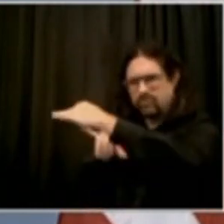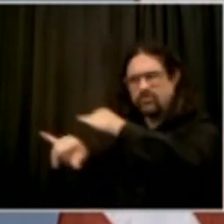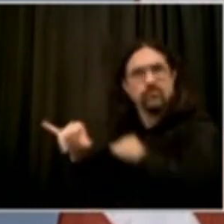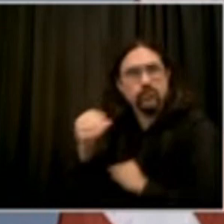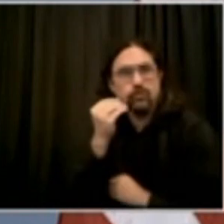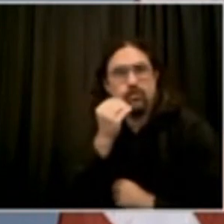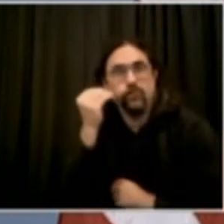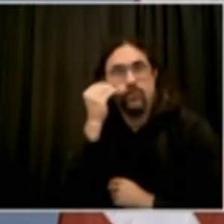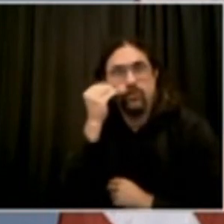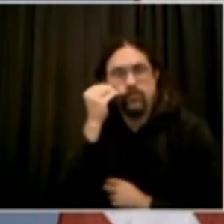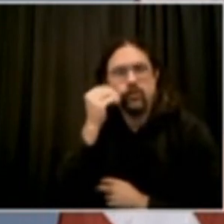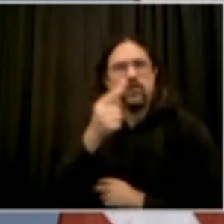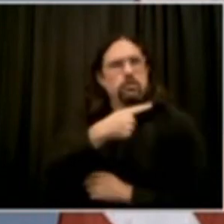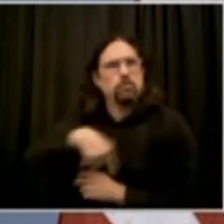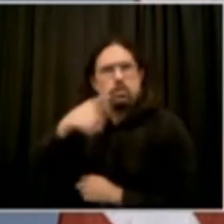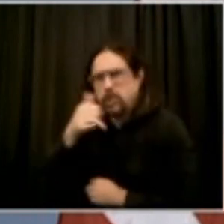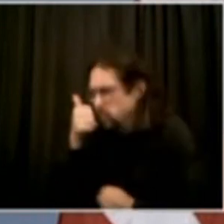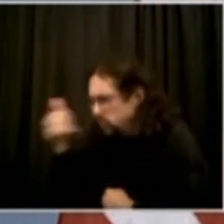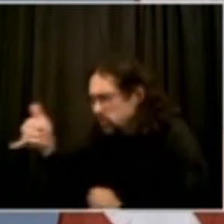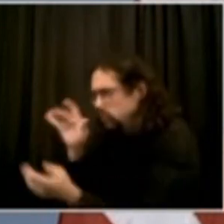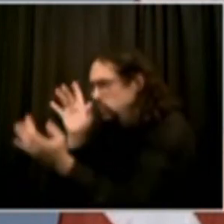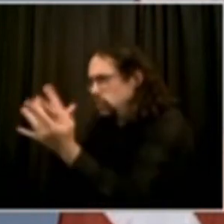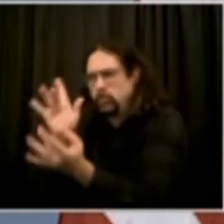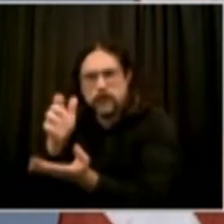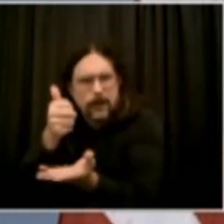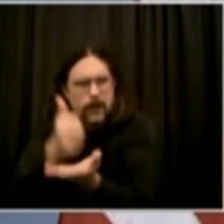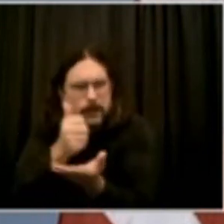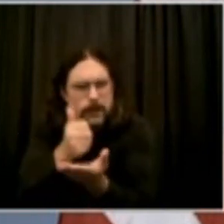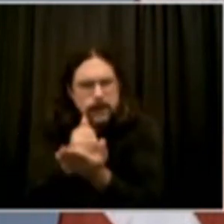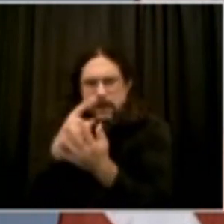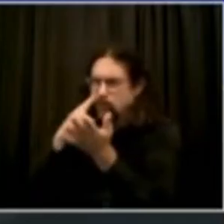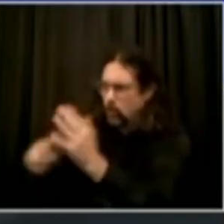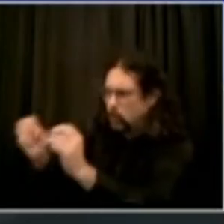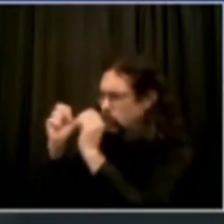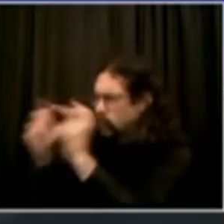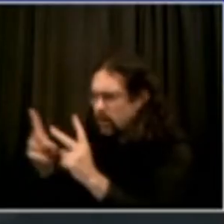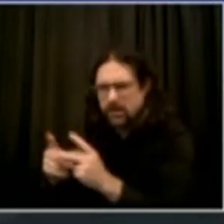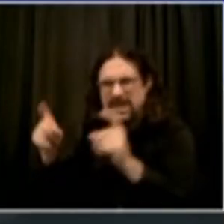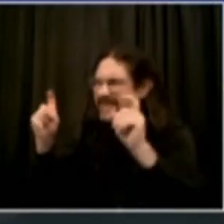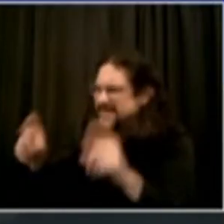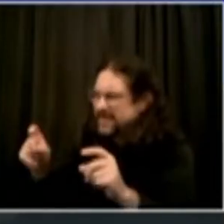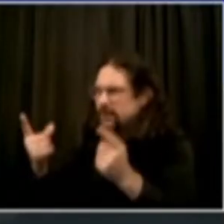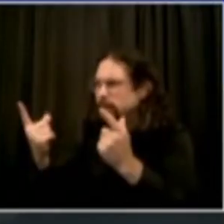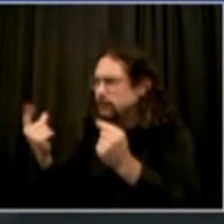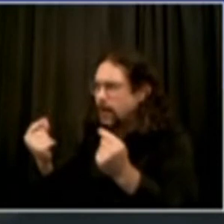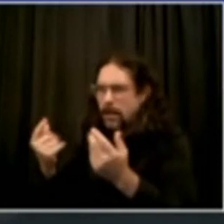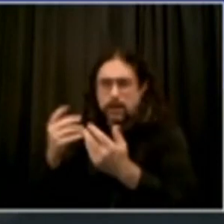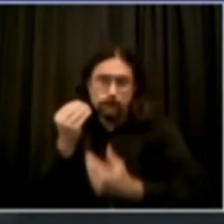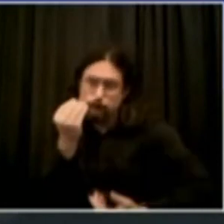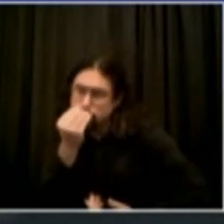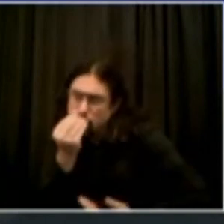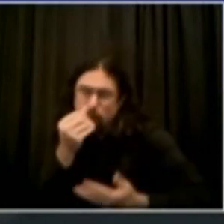be able to deliver you the supplies that you need to complete your safe separation in the form of our Take Care Package.